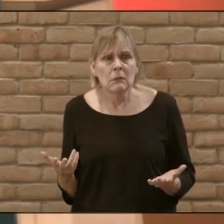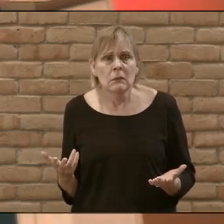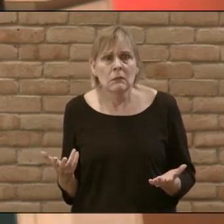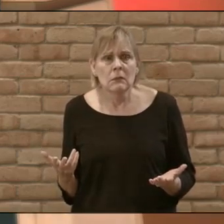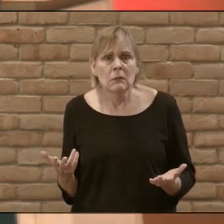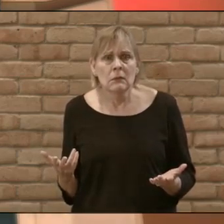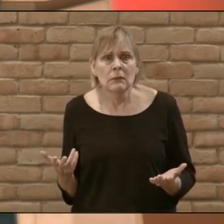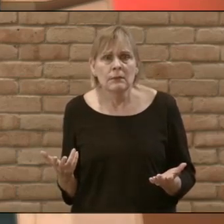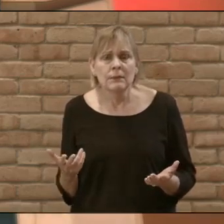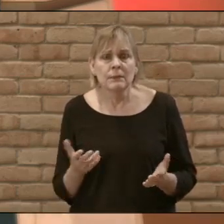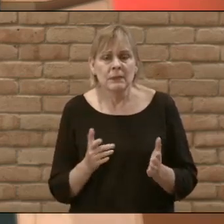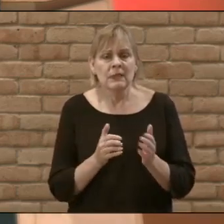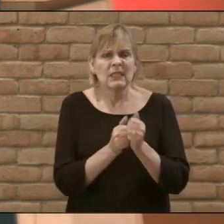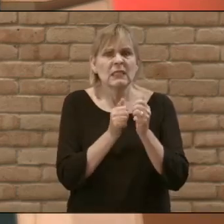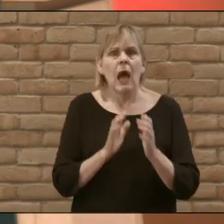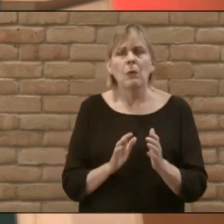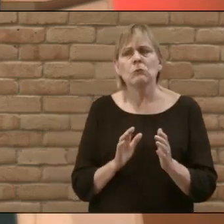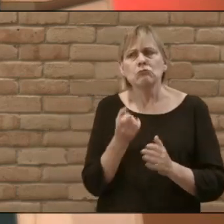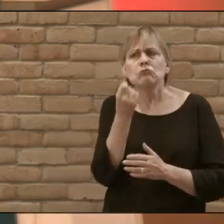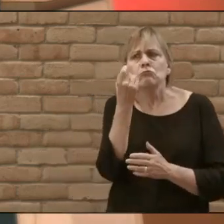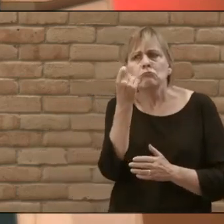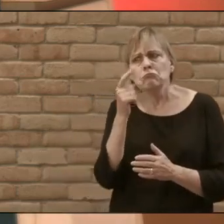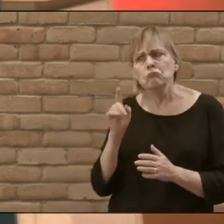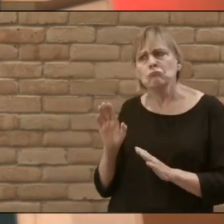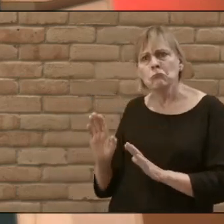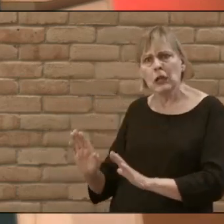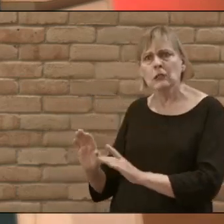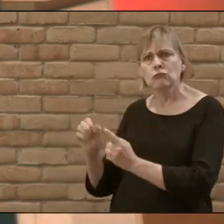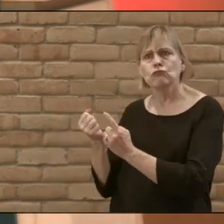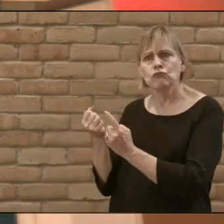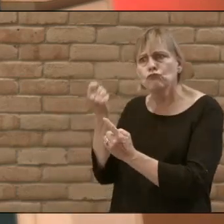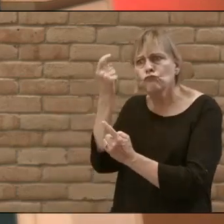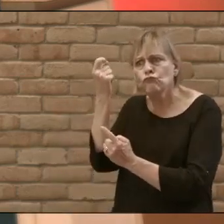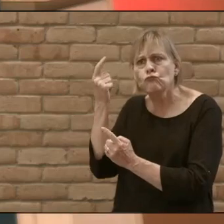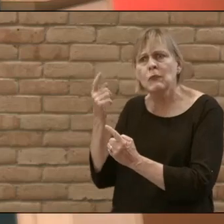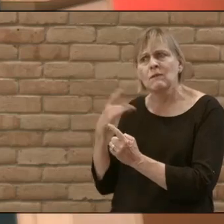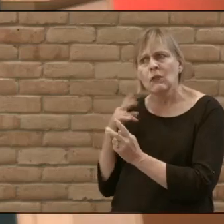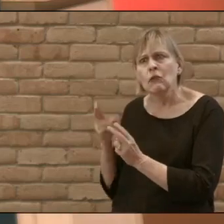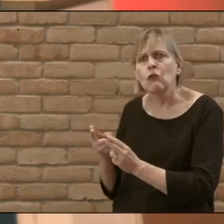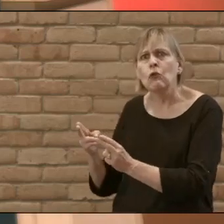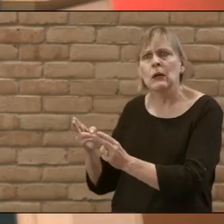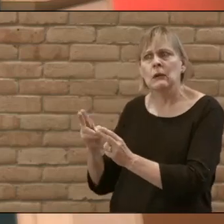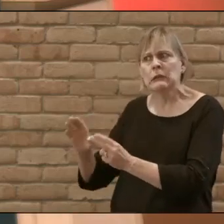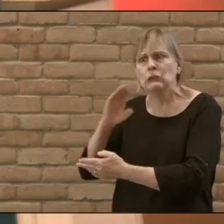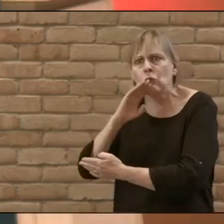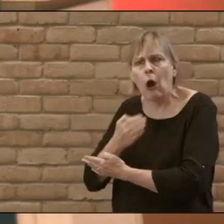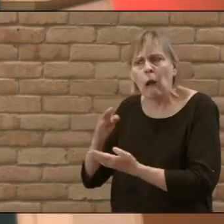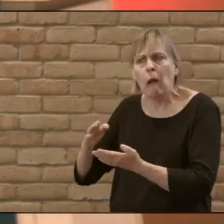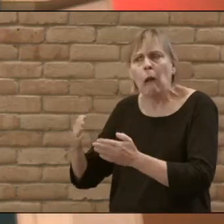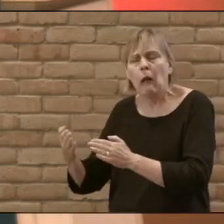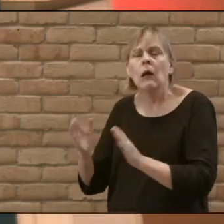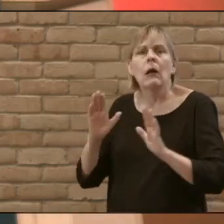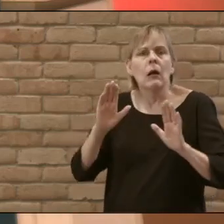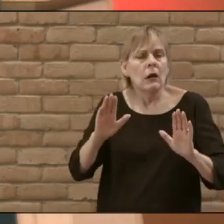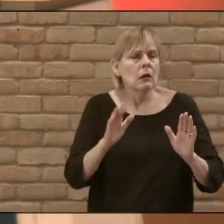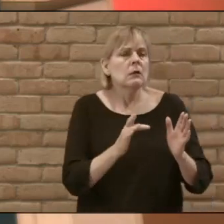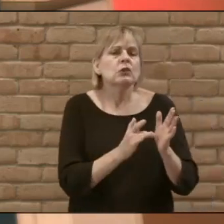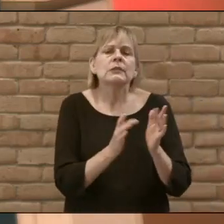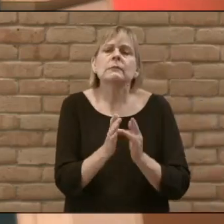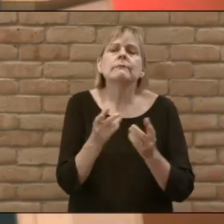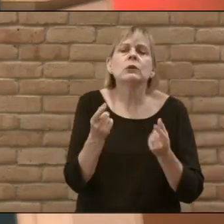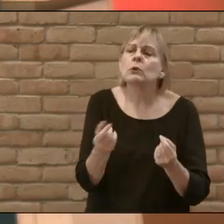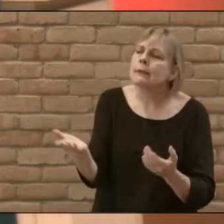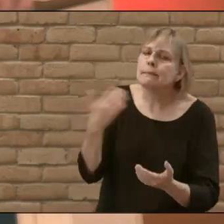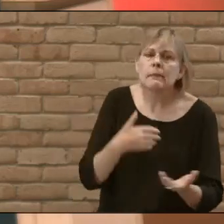and surely the disciples are sympathetic to Jairus and that urgency and so they say to Jesus what are you doing